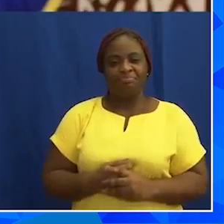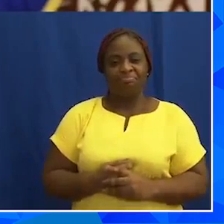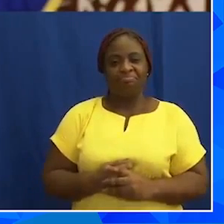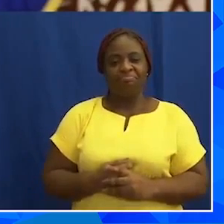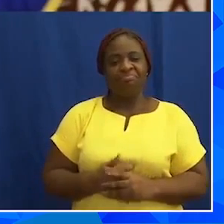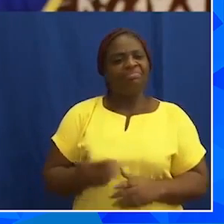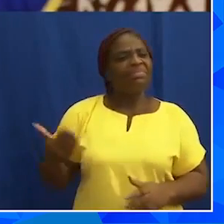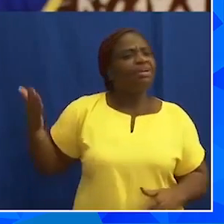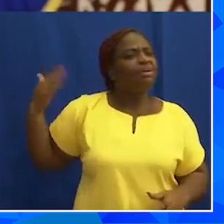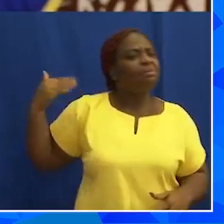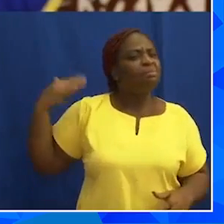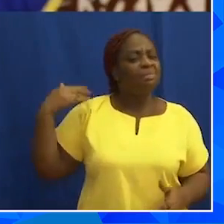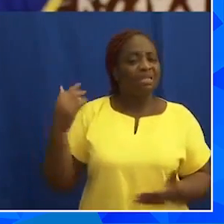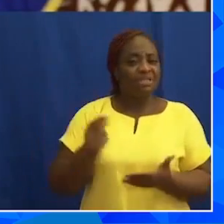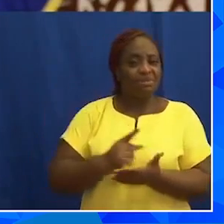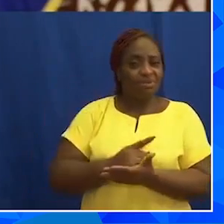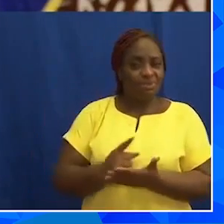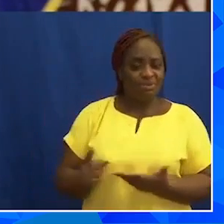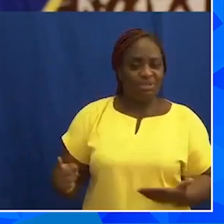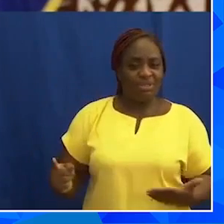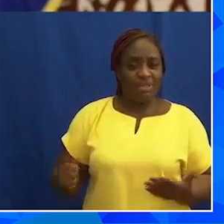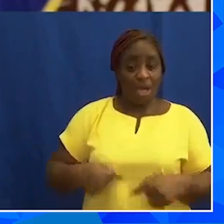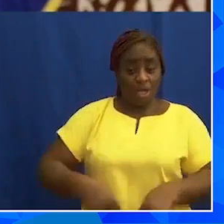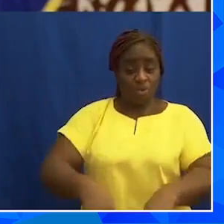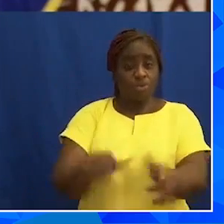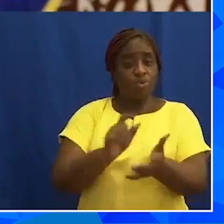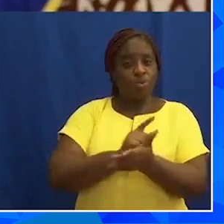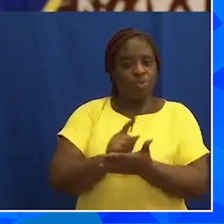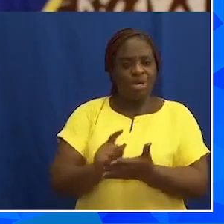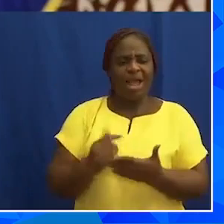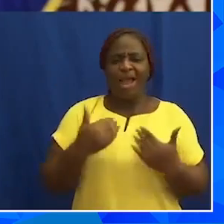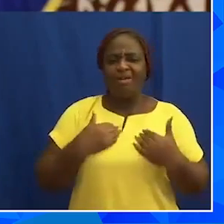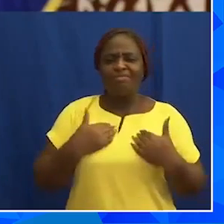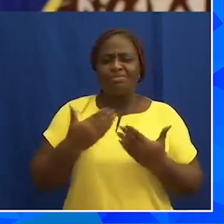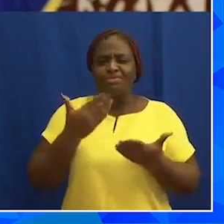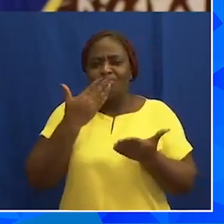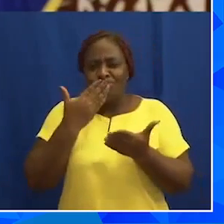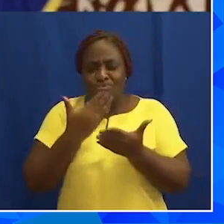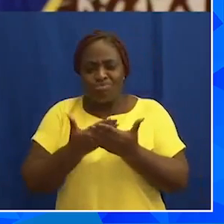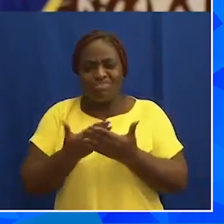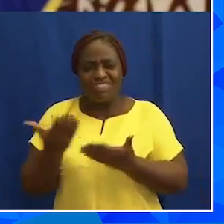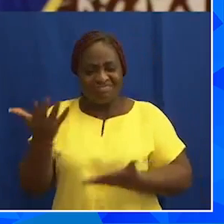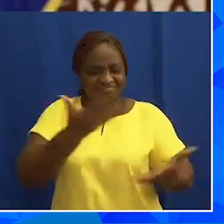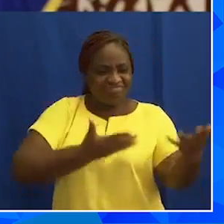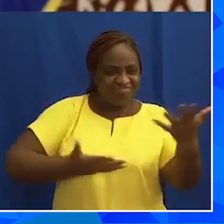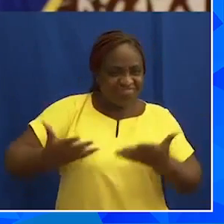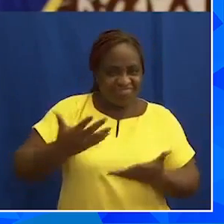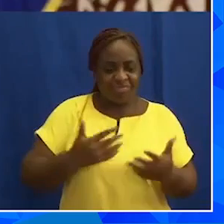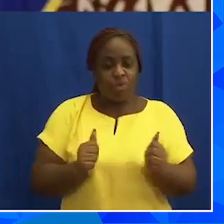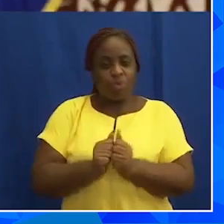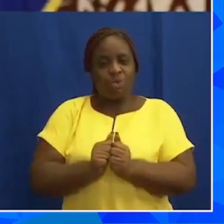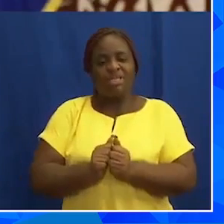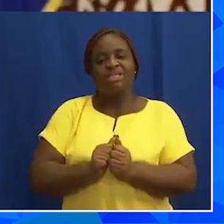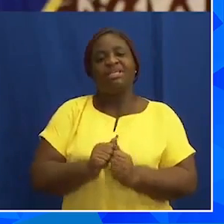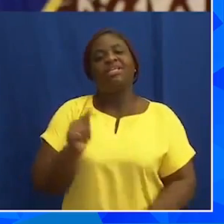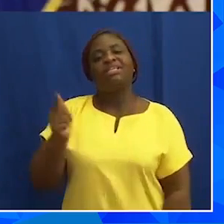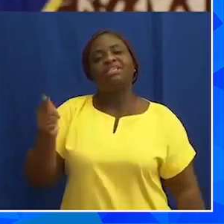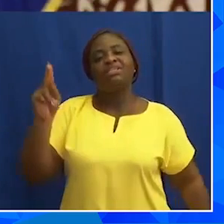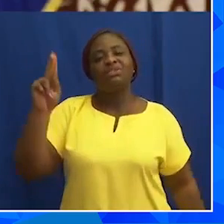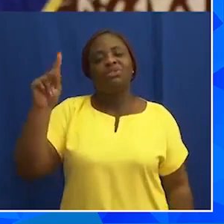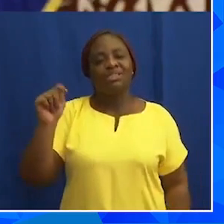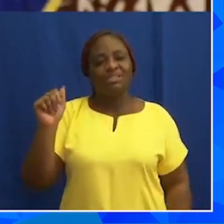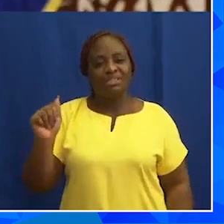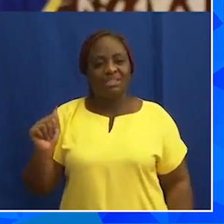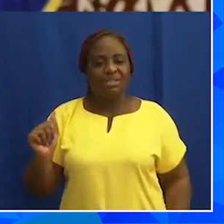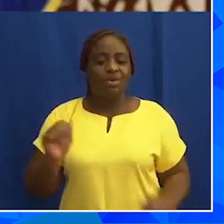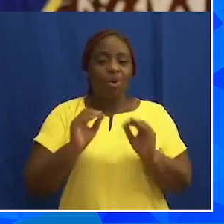Over the course of this week, I've had several fruitful engagements with the Trades Union Congress and Organized